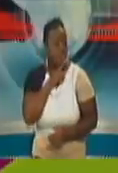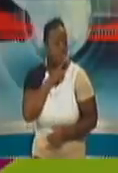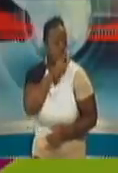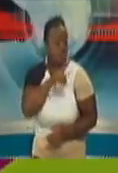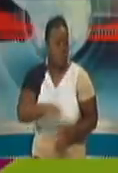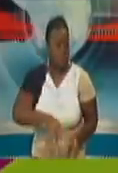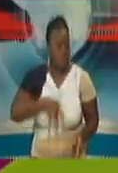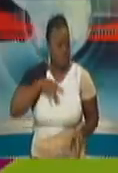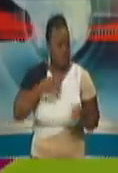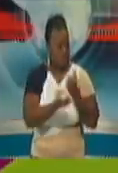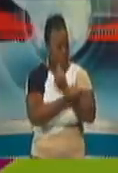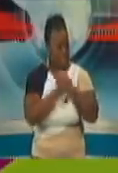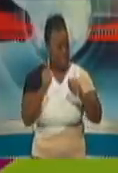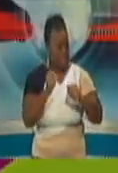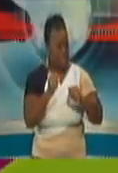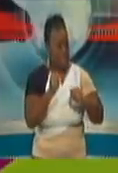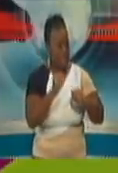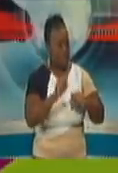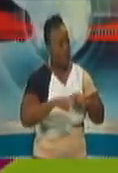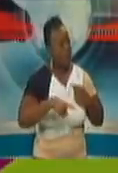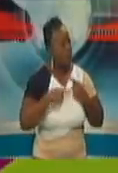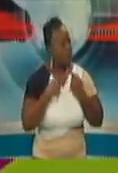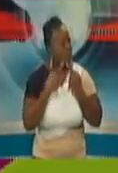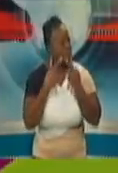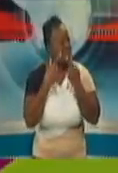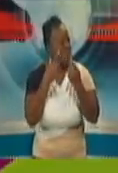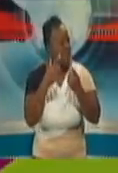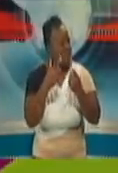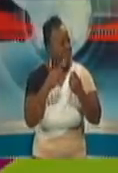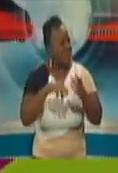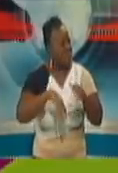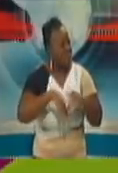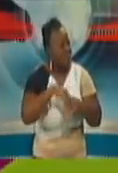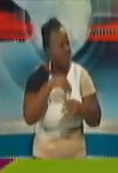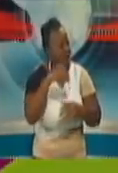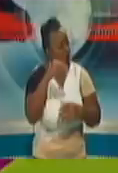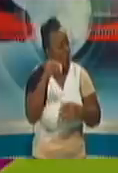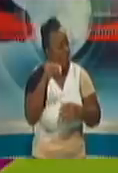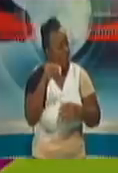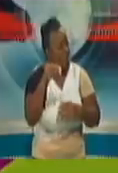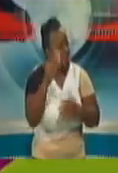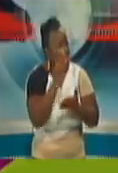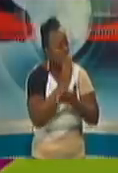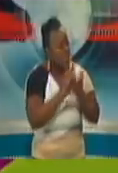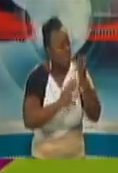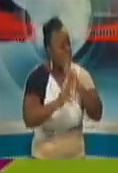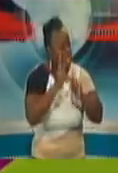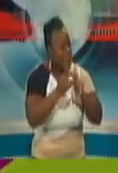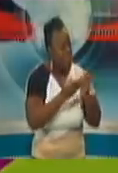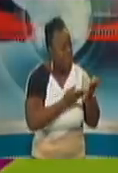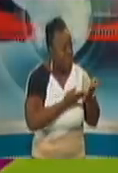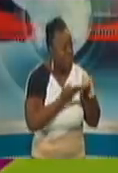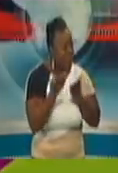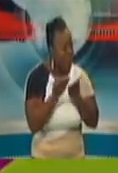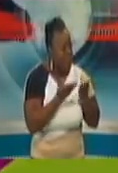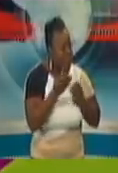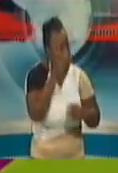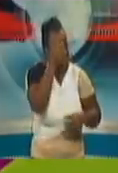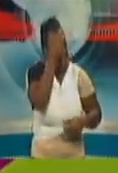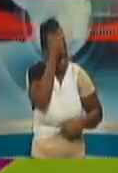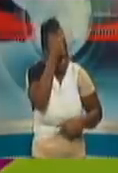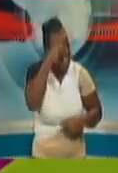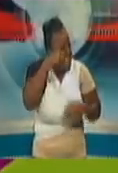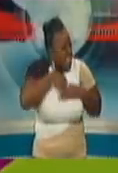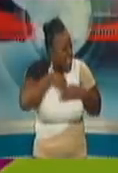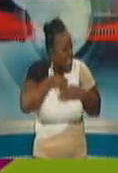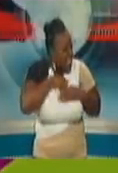some 80%, I think it can go up to, of carriers can be asymptomatic? And how certain are